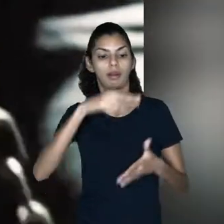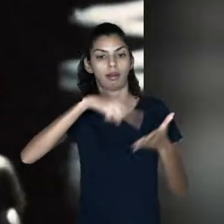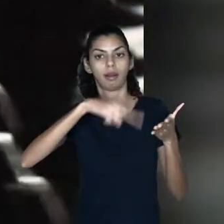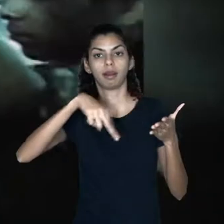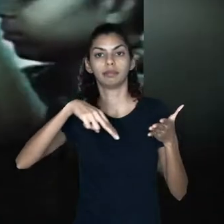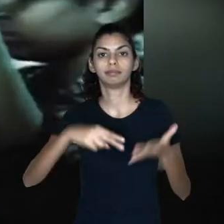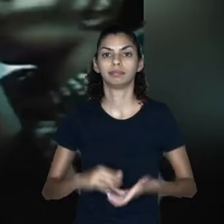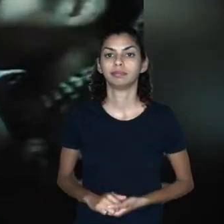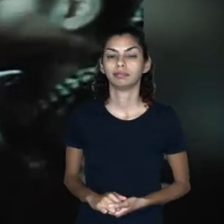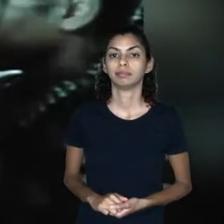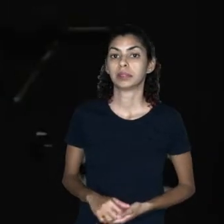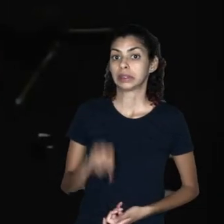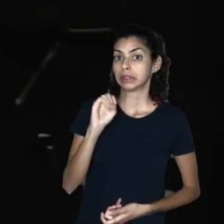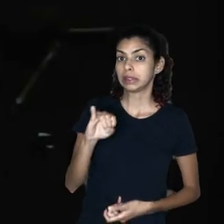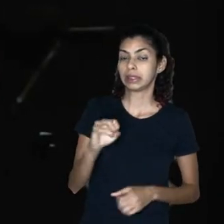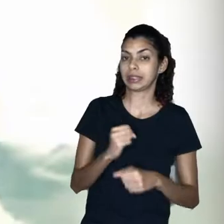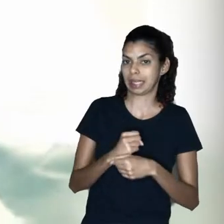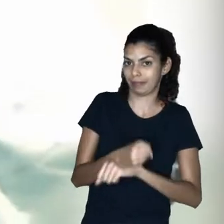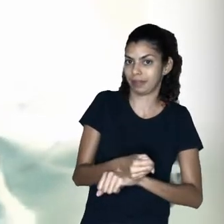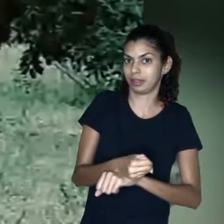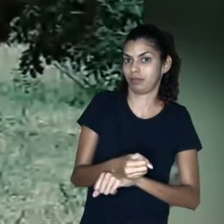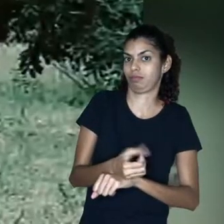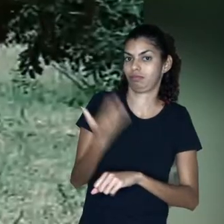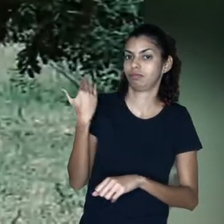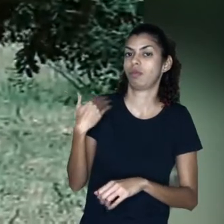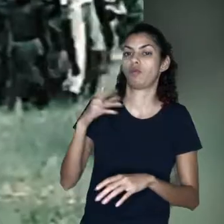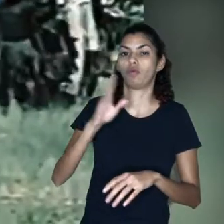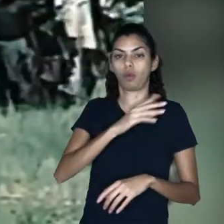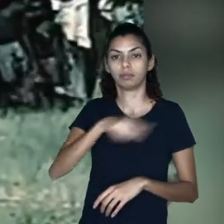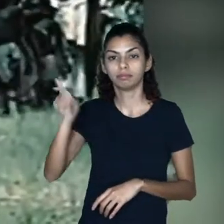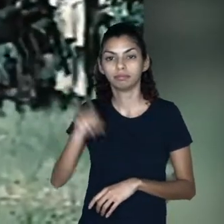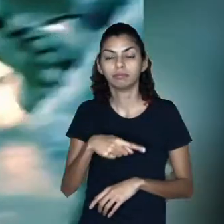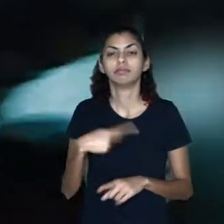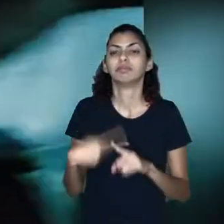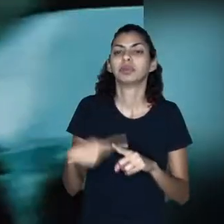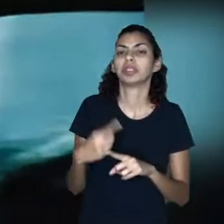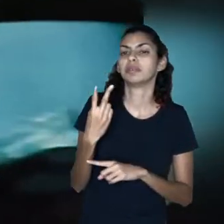enslaved today? More than twice as many as in 1800?